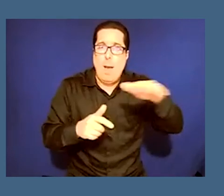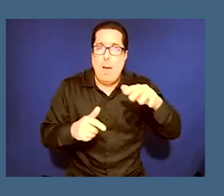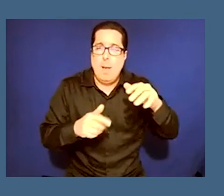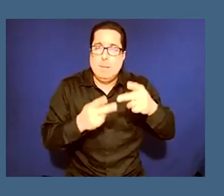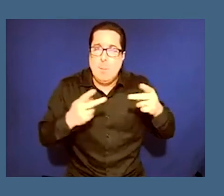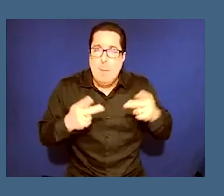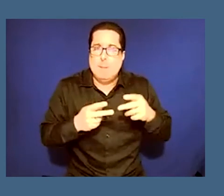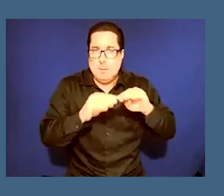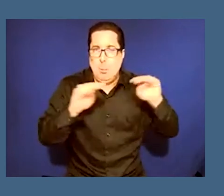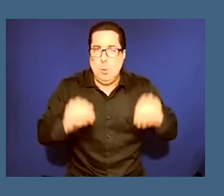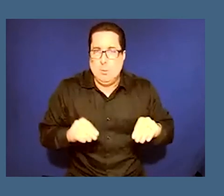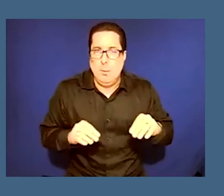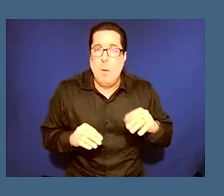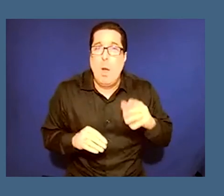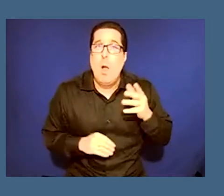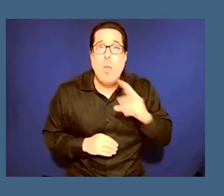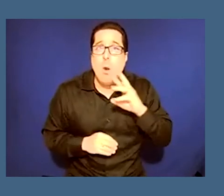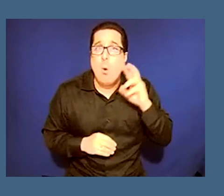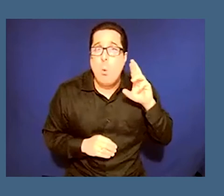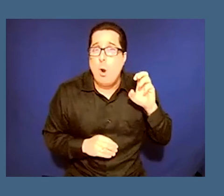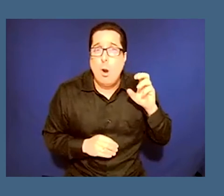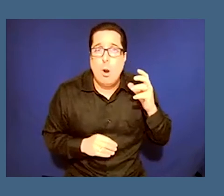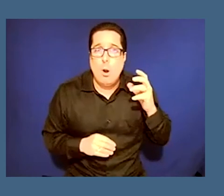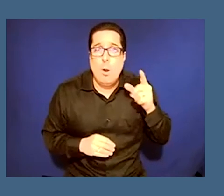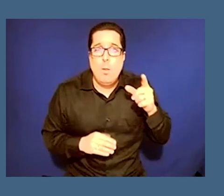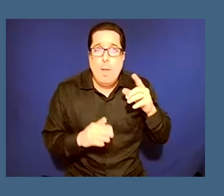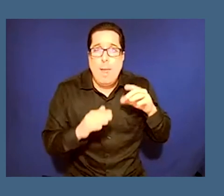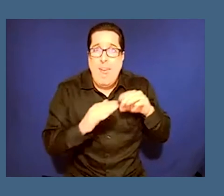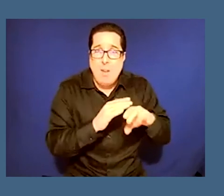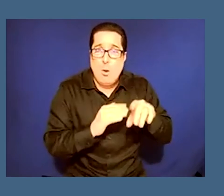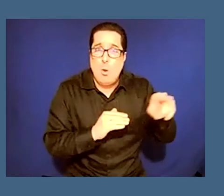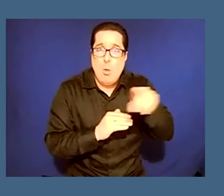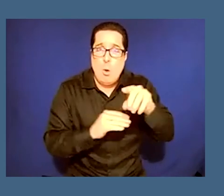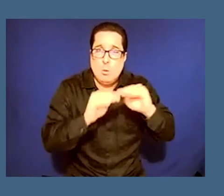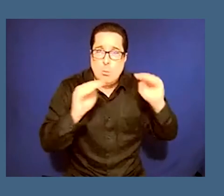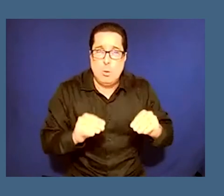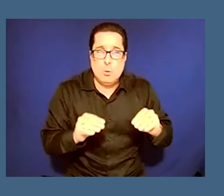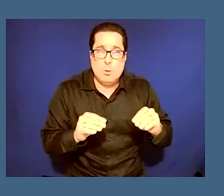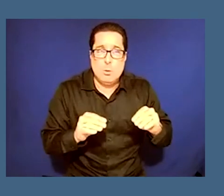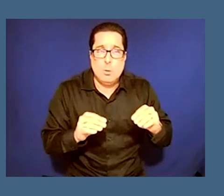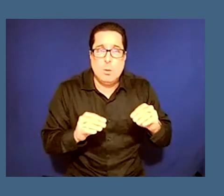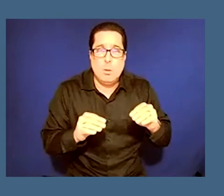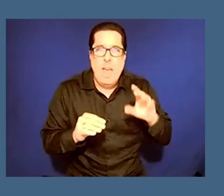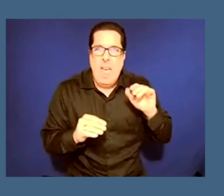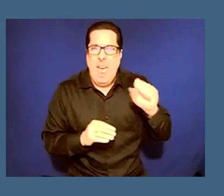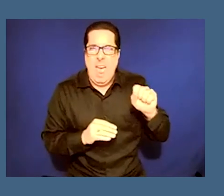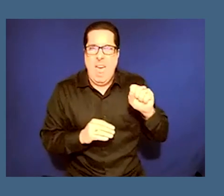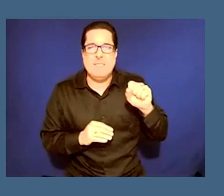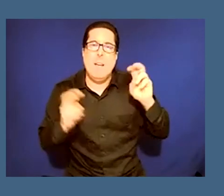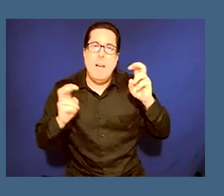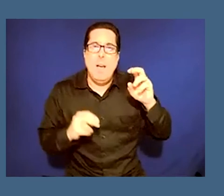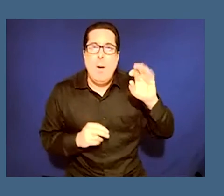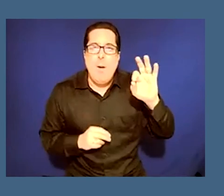were uh they entered those museums as fetish freakish um